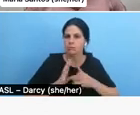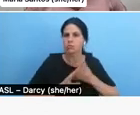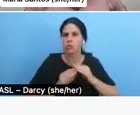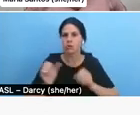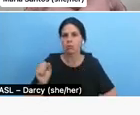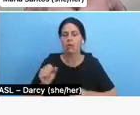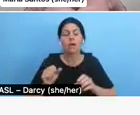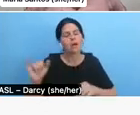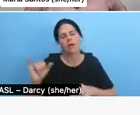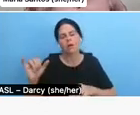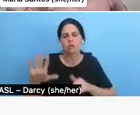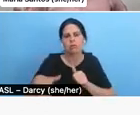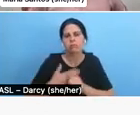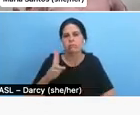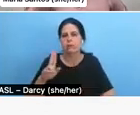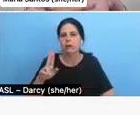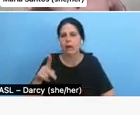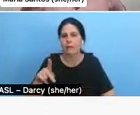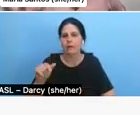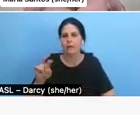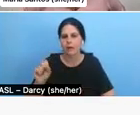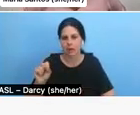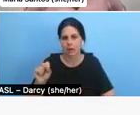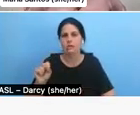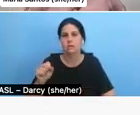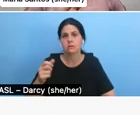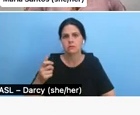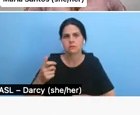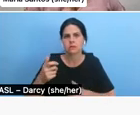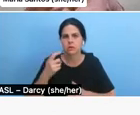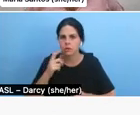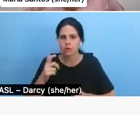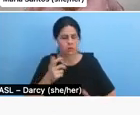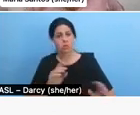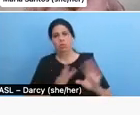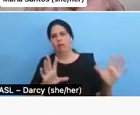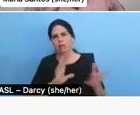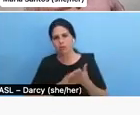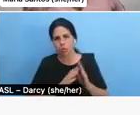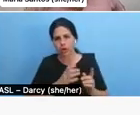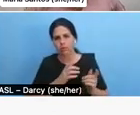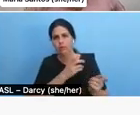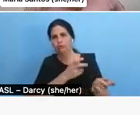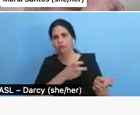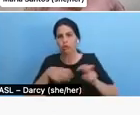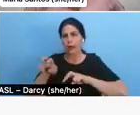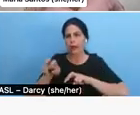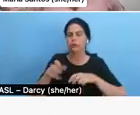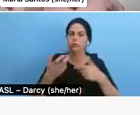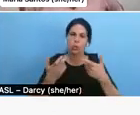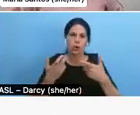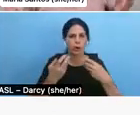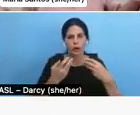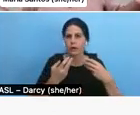application materials. So your story summary has clearly changed. Your artistic approach maybe has changed. Your methodology maybe has